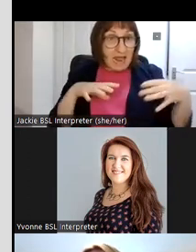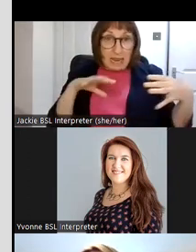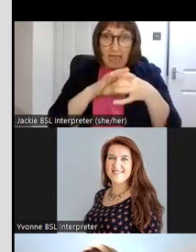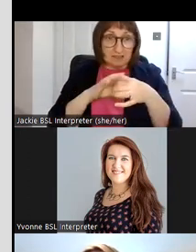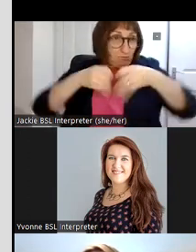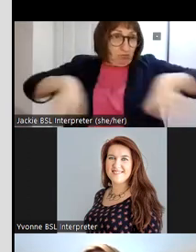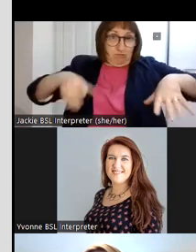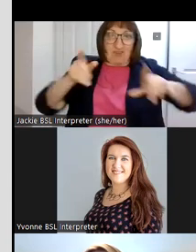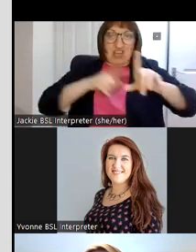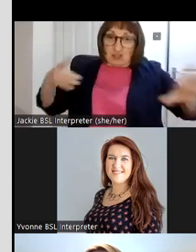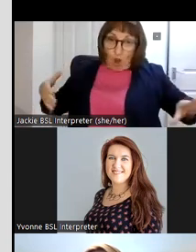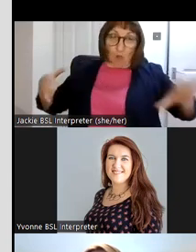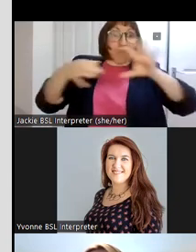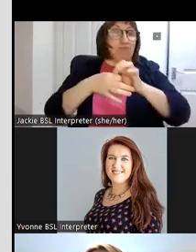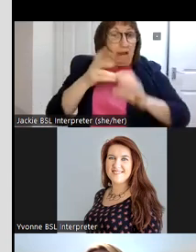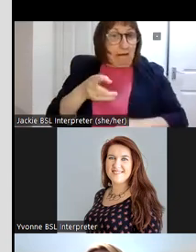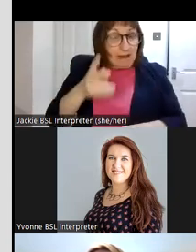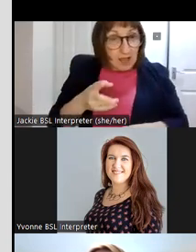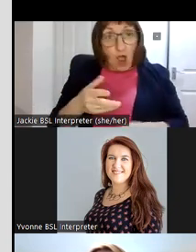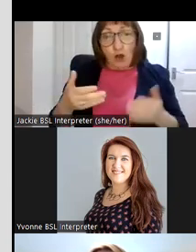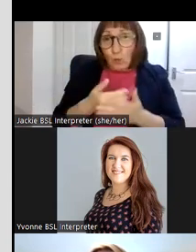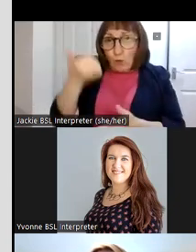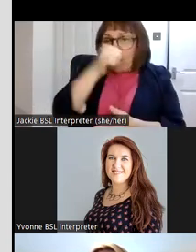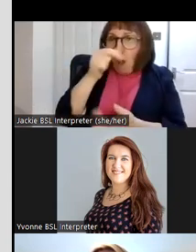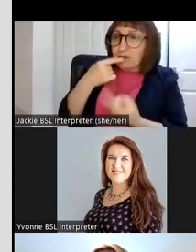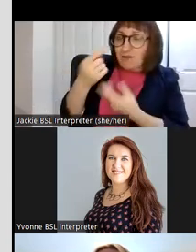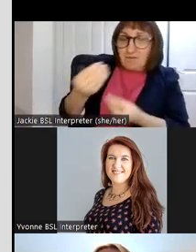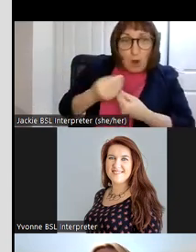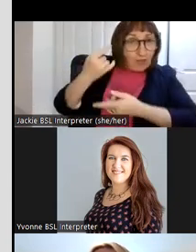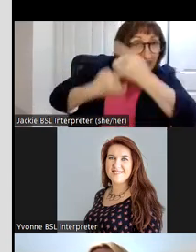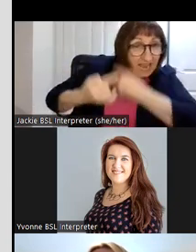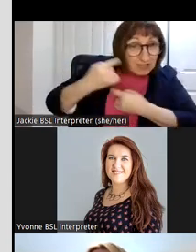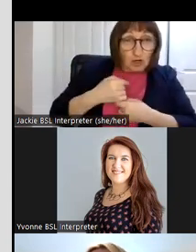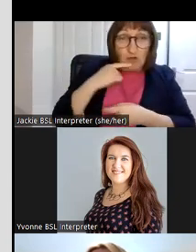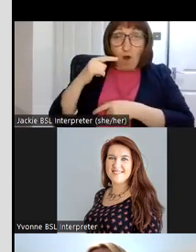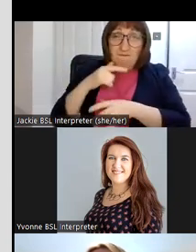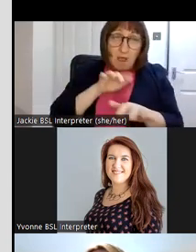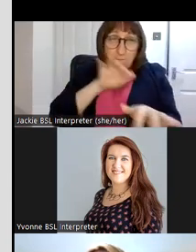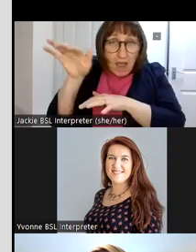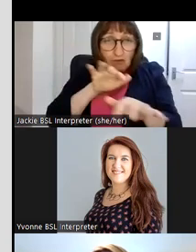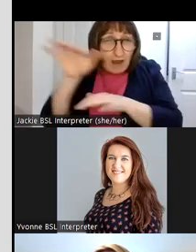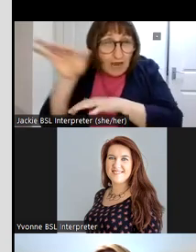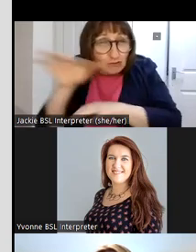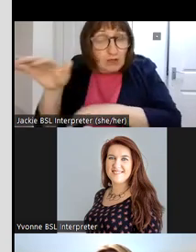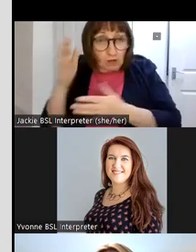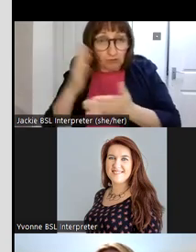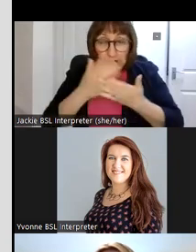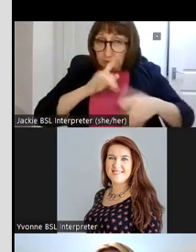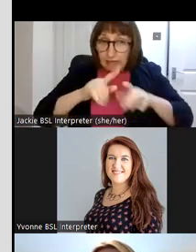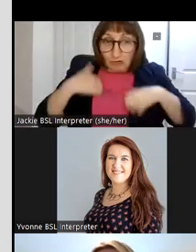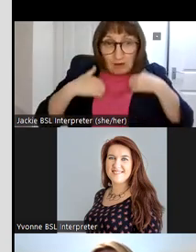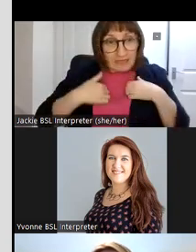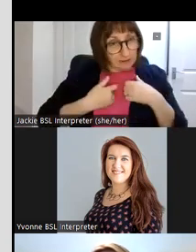this in turn has brought a new knowledge of the history of migration from my colon which has been very interesting